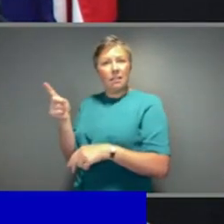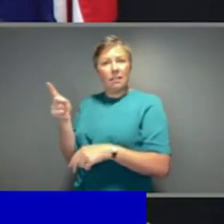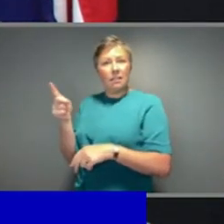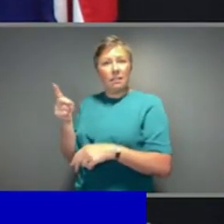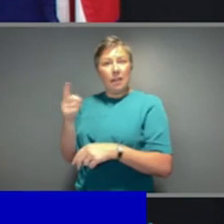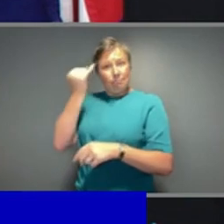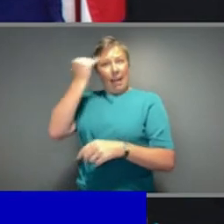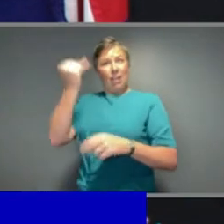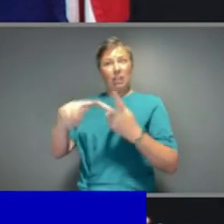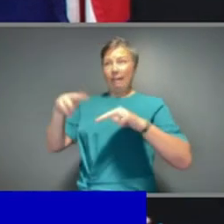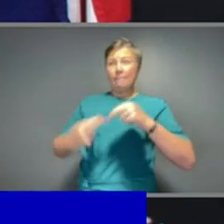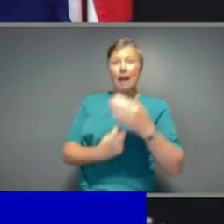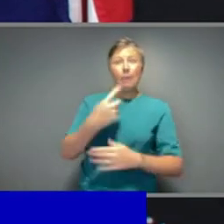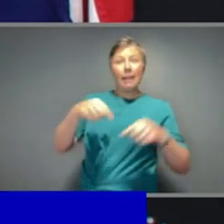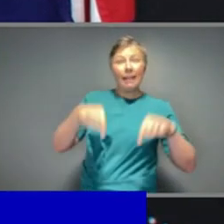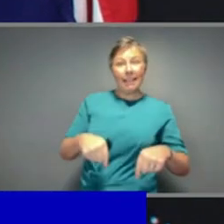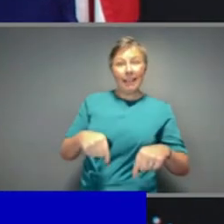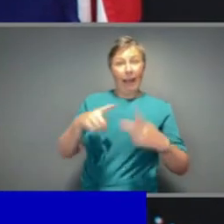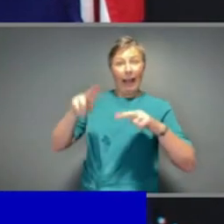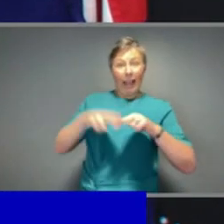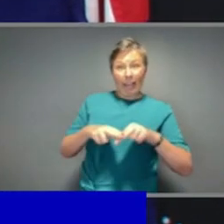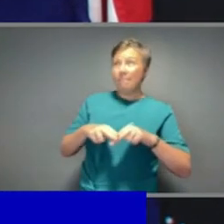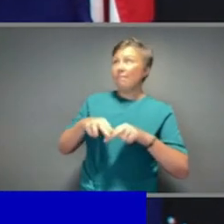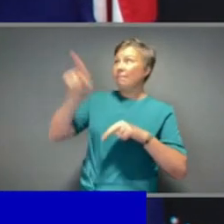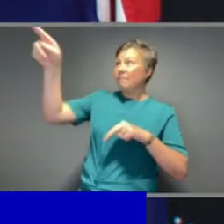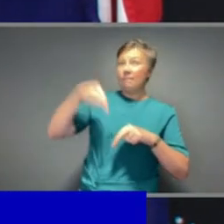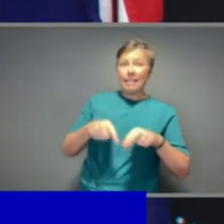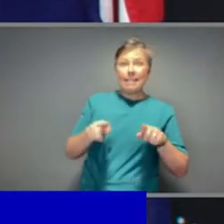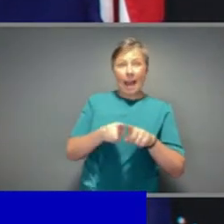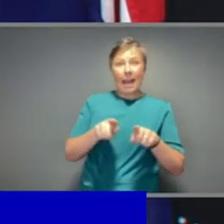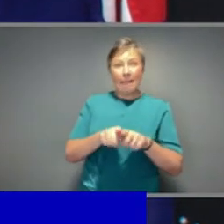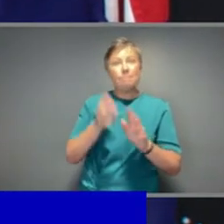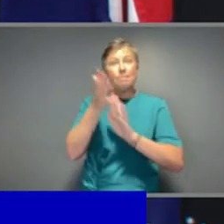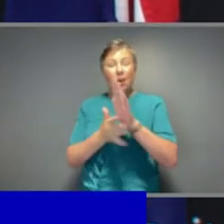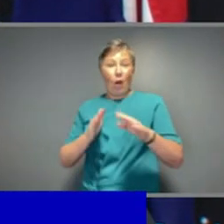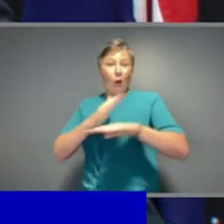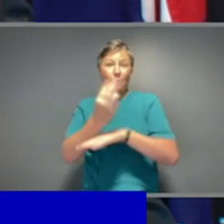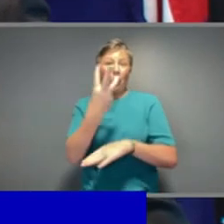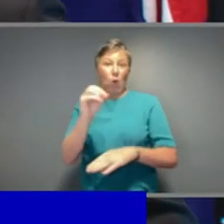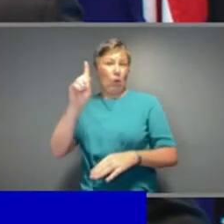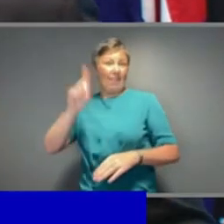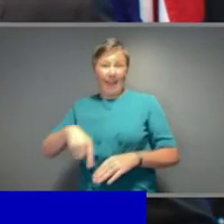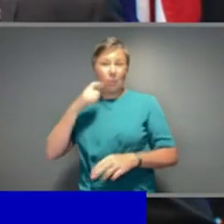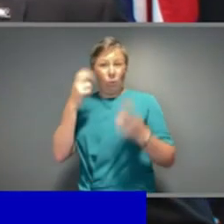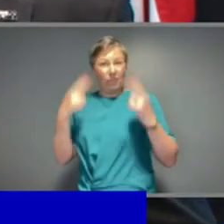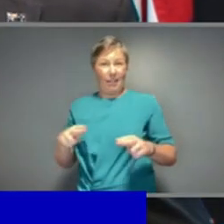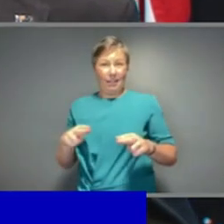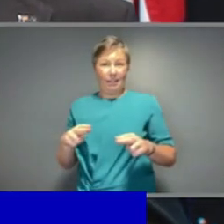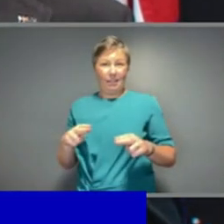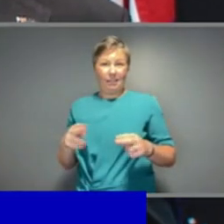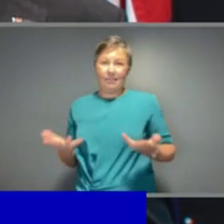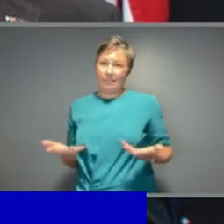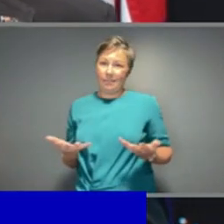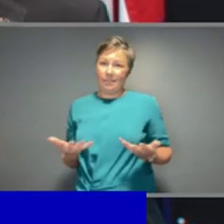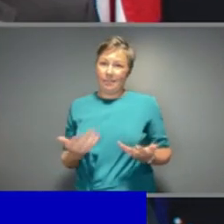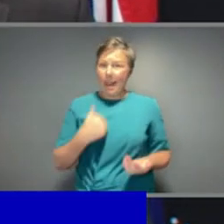more than 30,000 Australians would be dead today. But it's not just that, as the Treasurer will remind you. Because